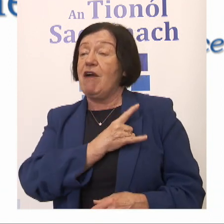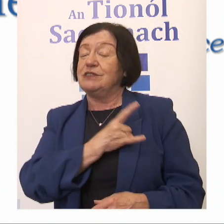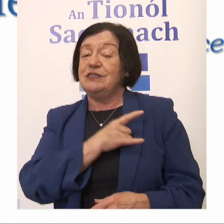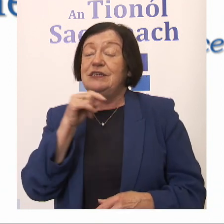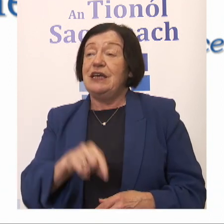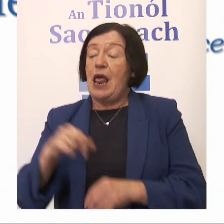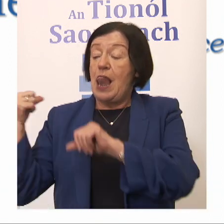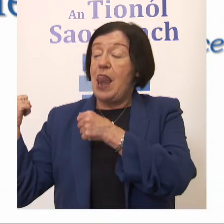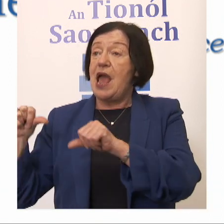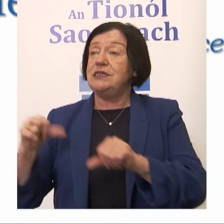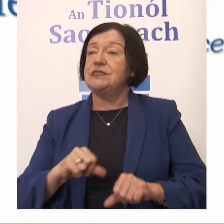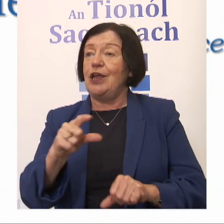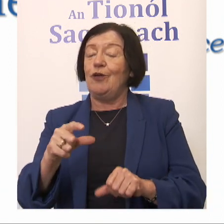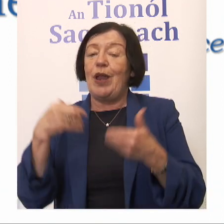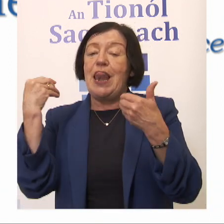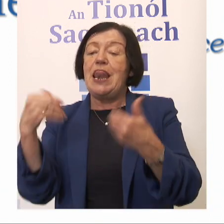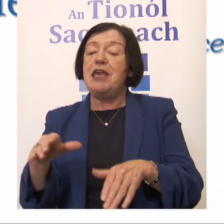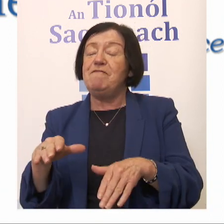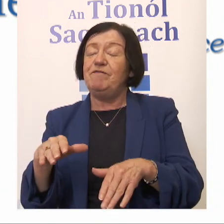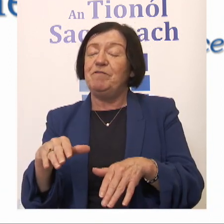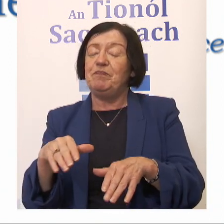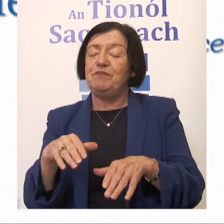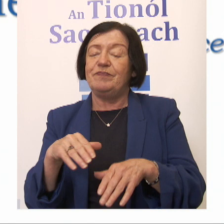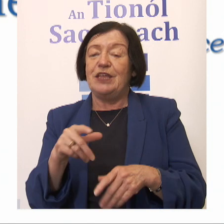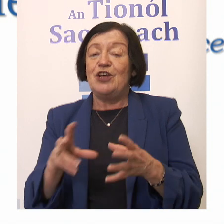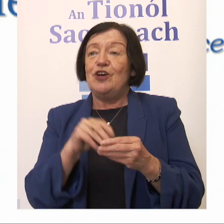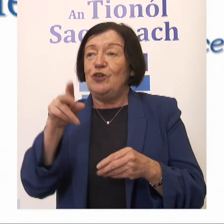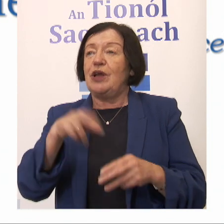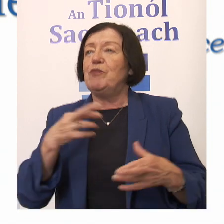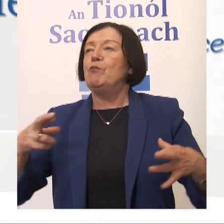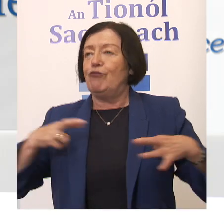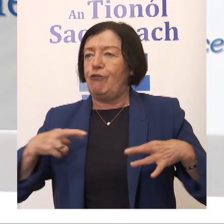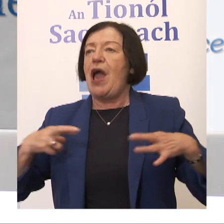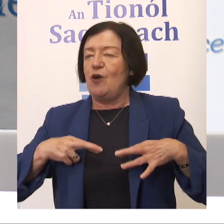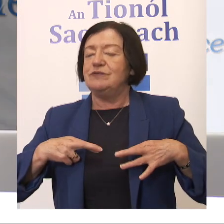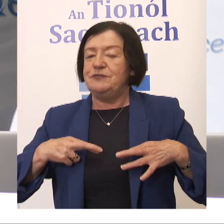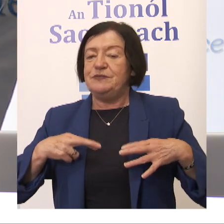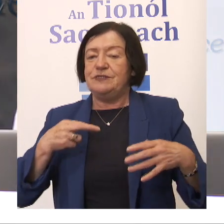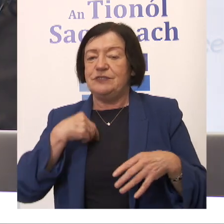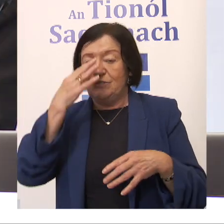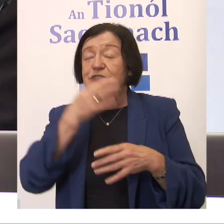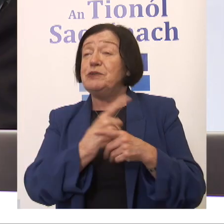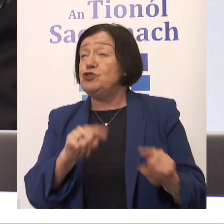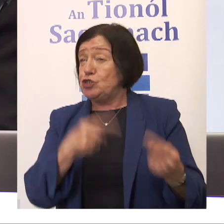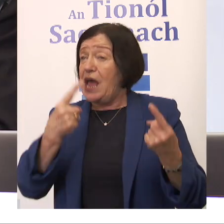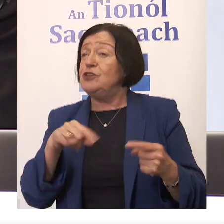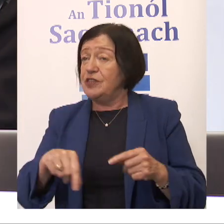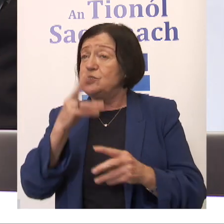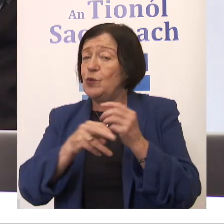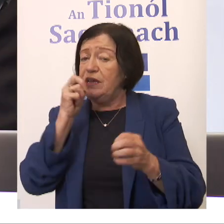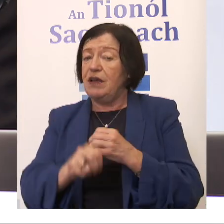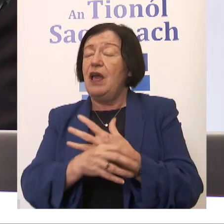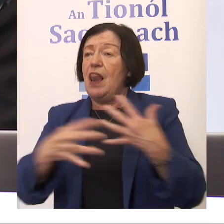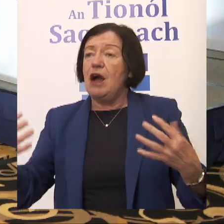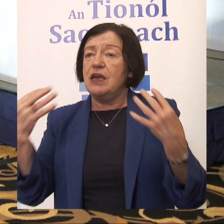the legacy that you will leave, it's something that you can be very, very proud of. I know it's been challenging this weekend, a lot of